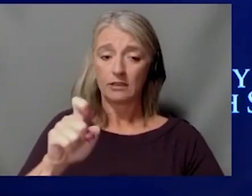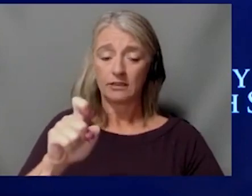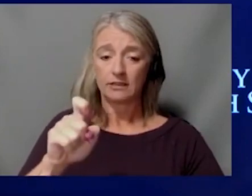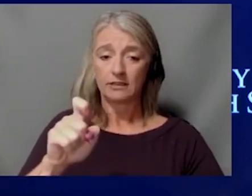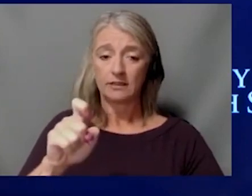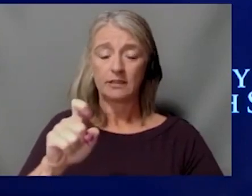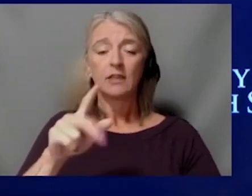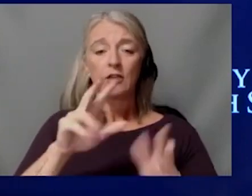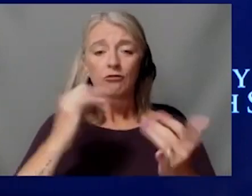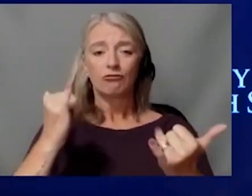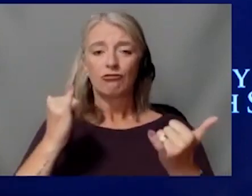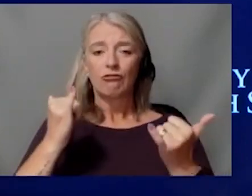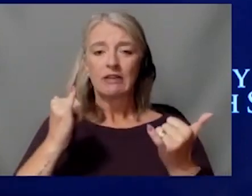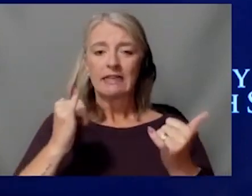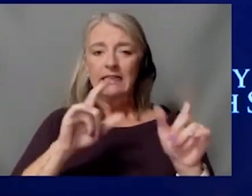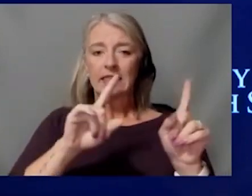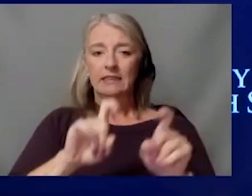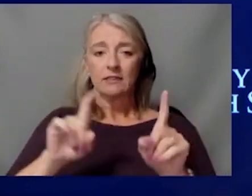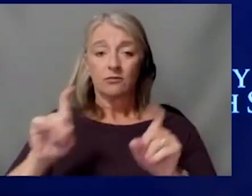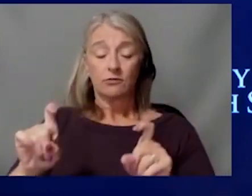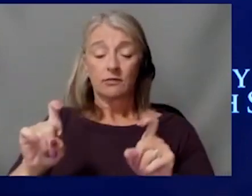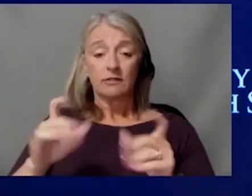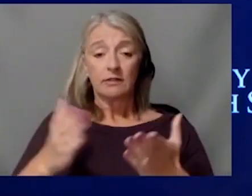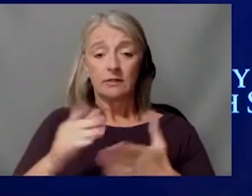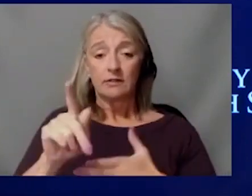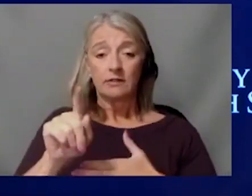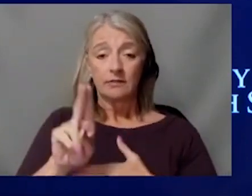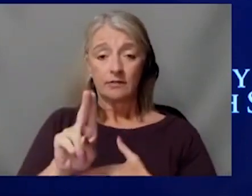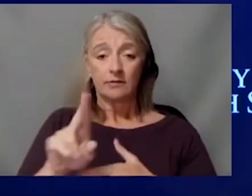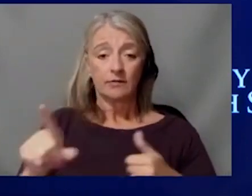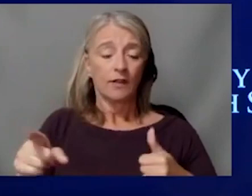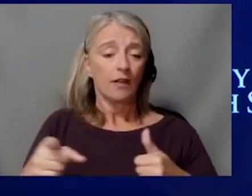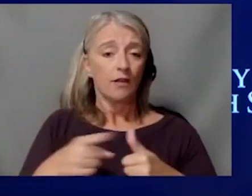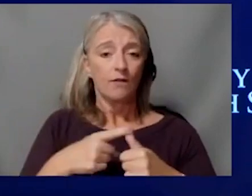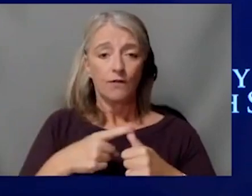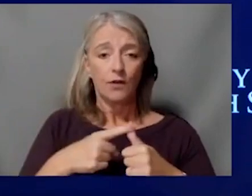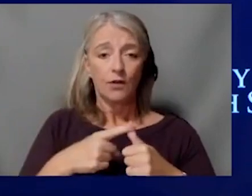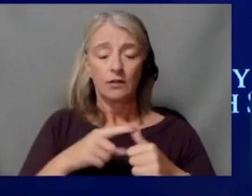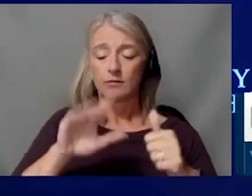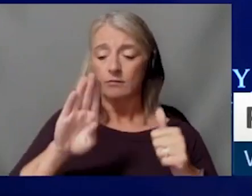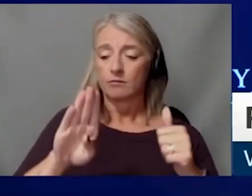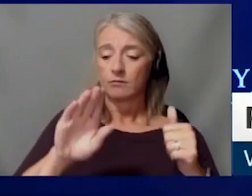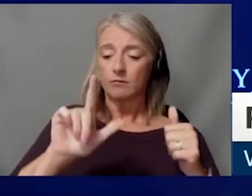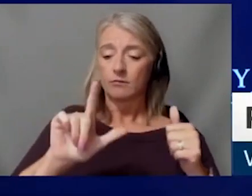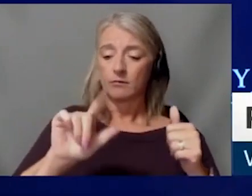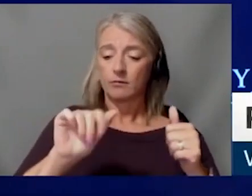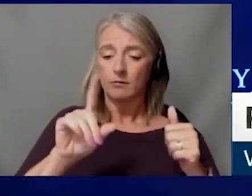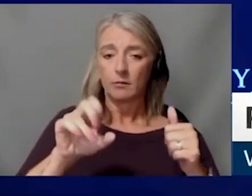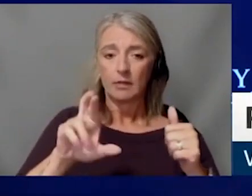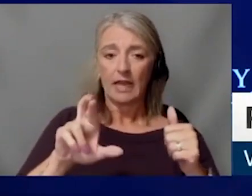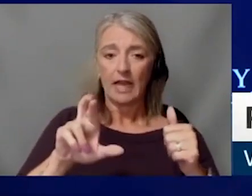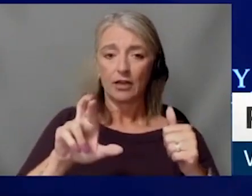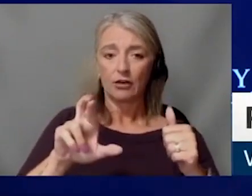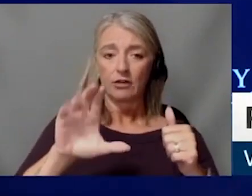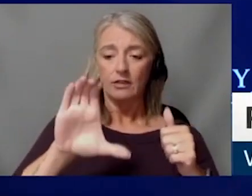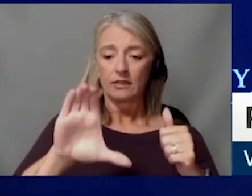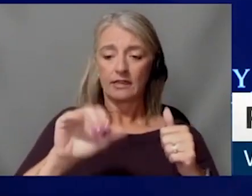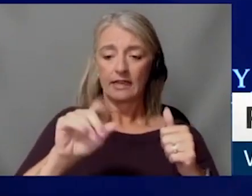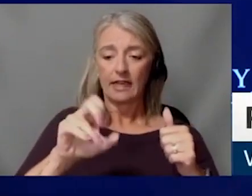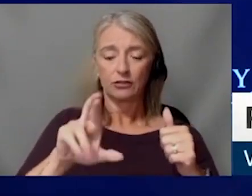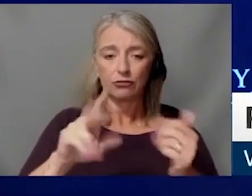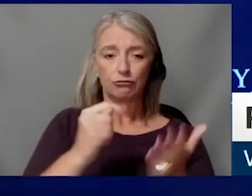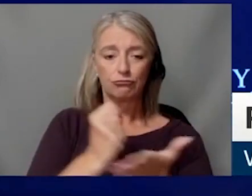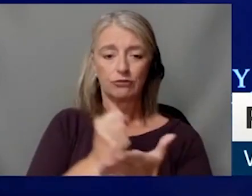one of the first bladder cancer specific treatments that have been developed in the last 20 years.